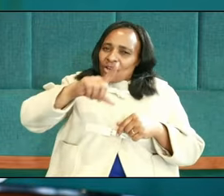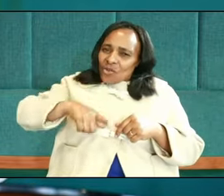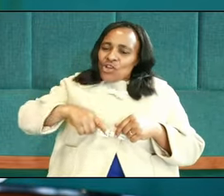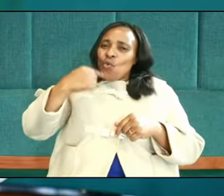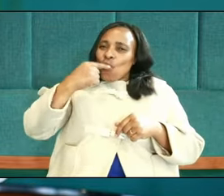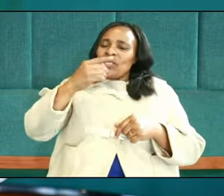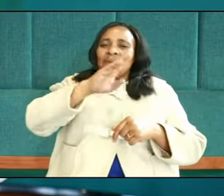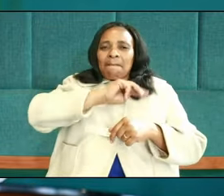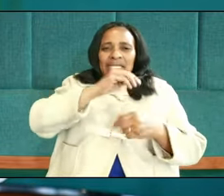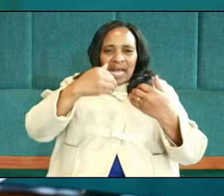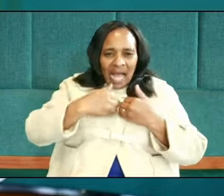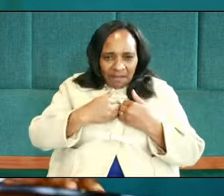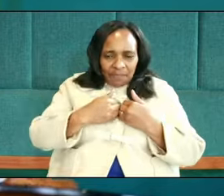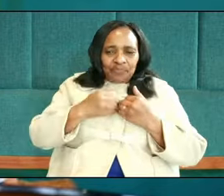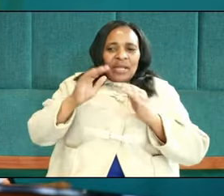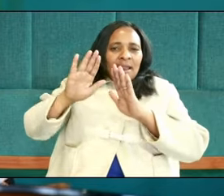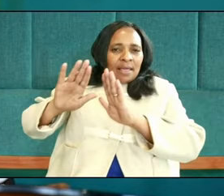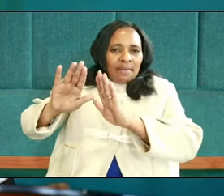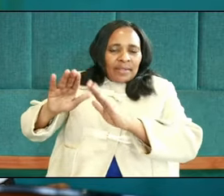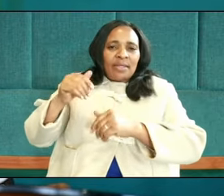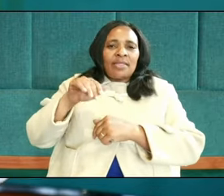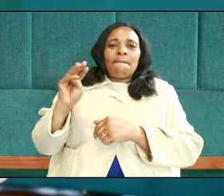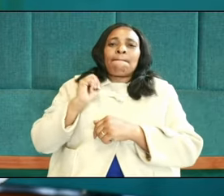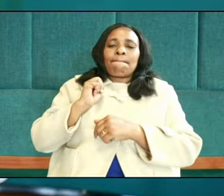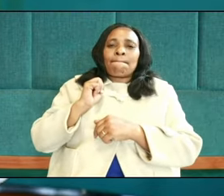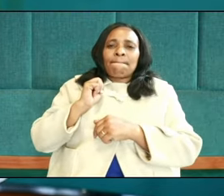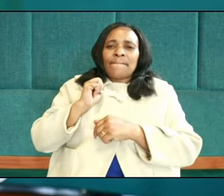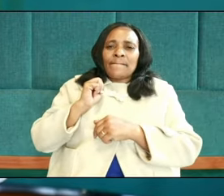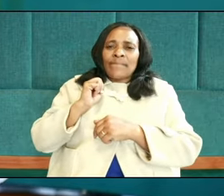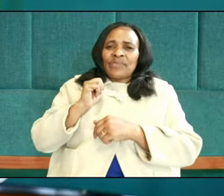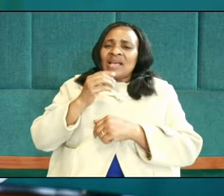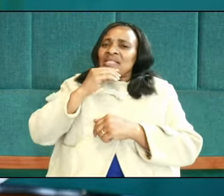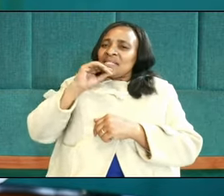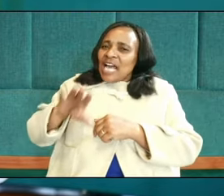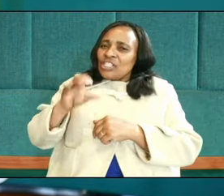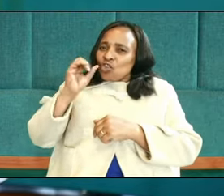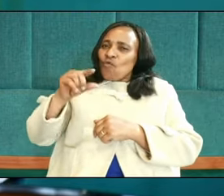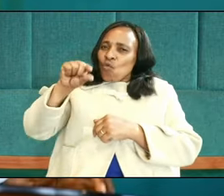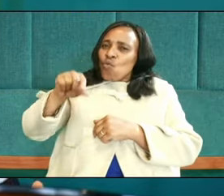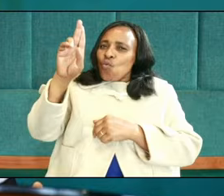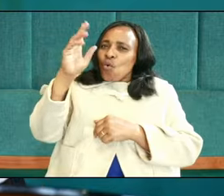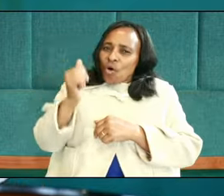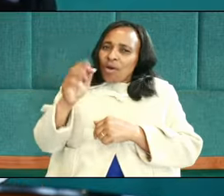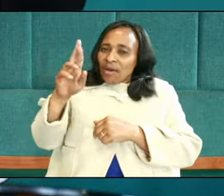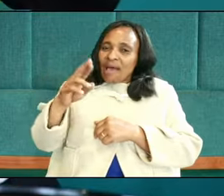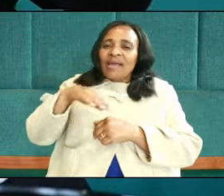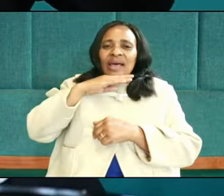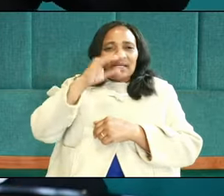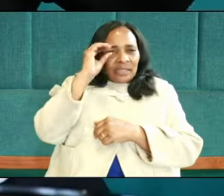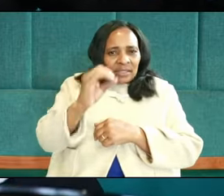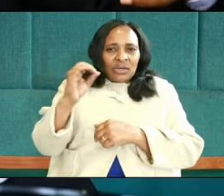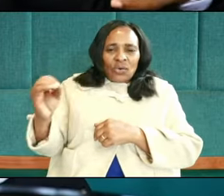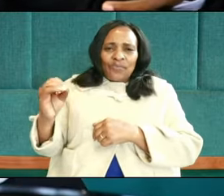mercy, spared them. The sons of Korah died not. So